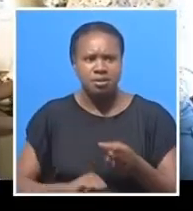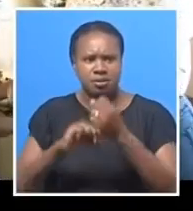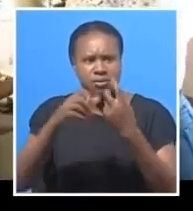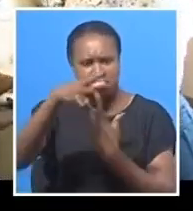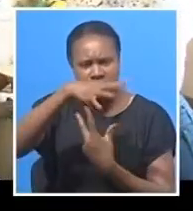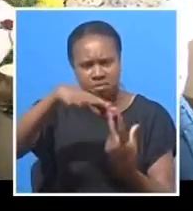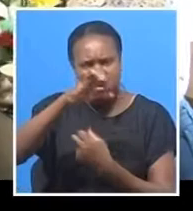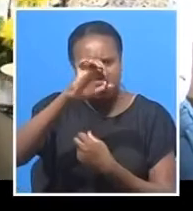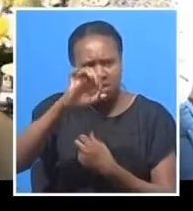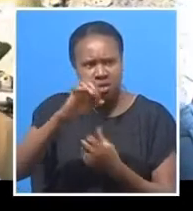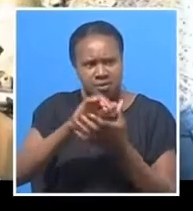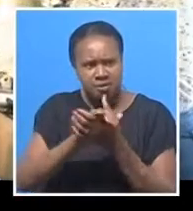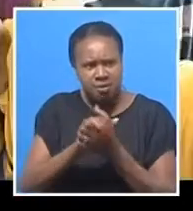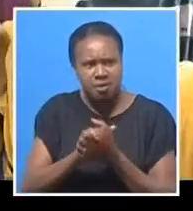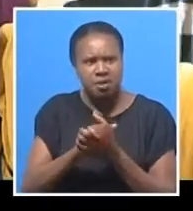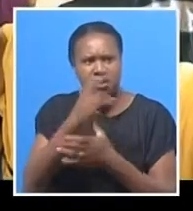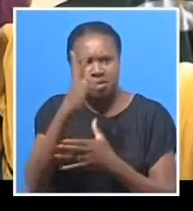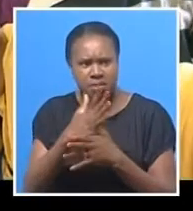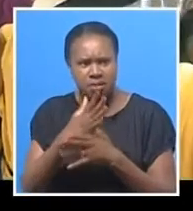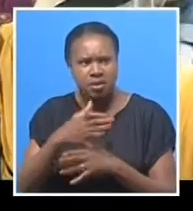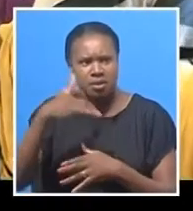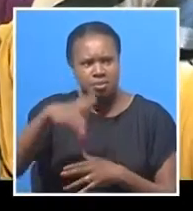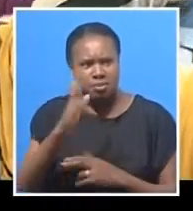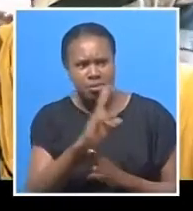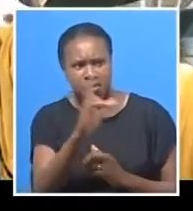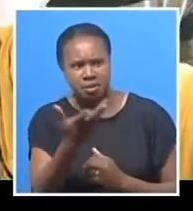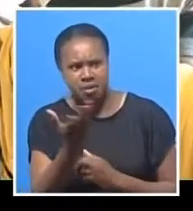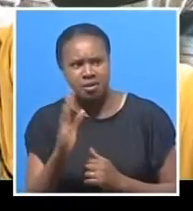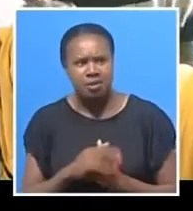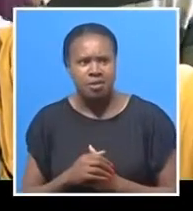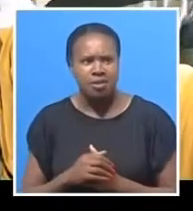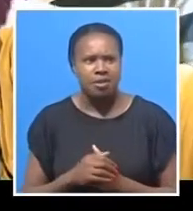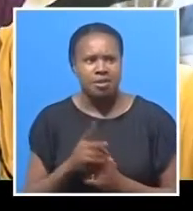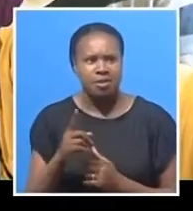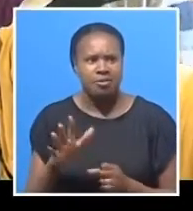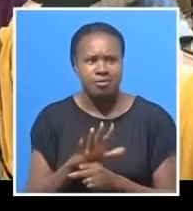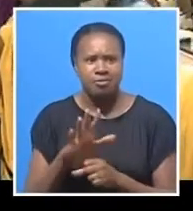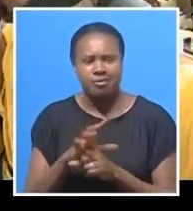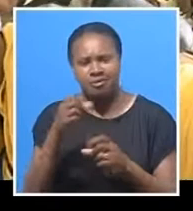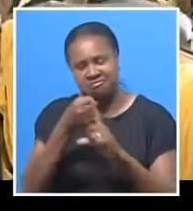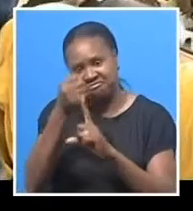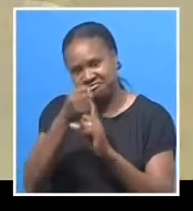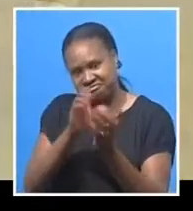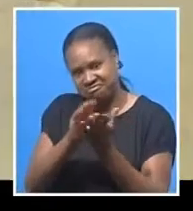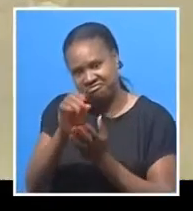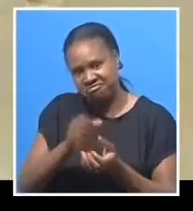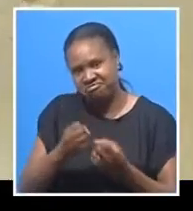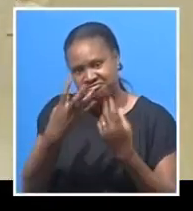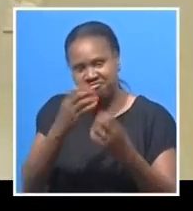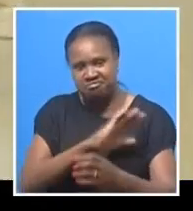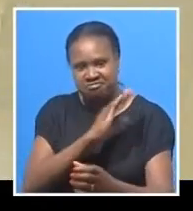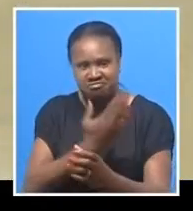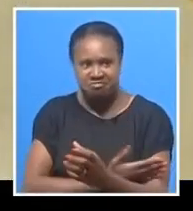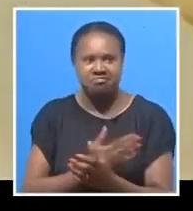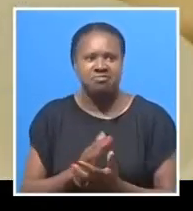family, friends, colleagues and Namibians at large as a pillar of strength in fighting cancer. Chi Chi